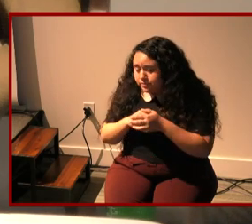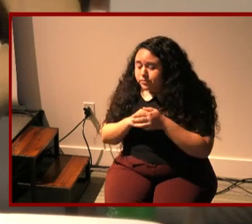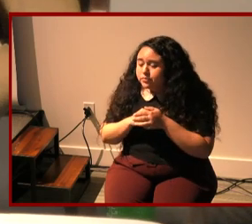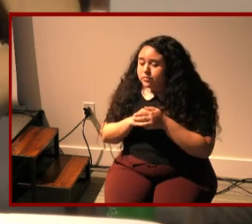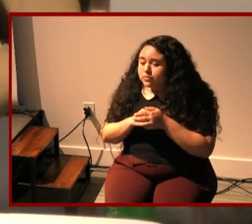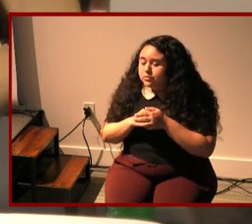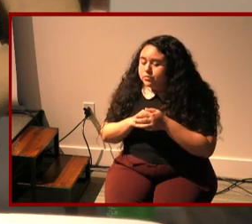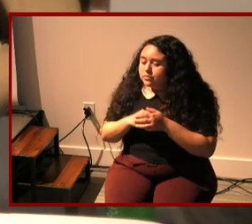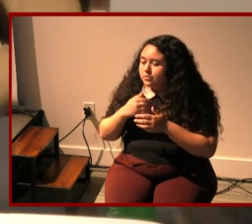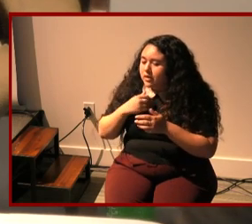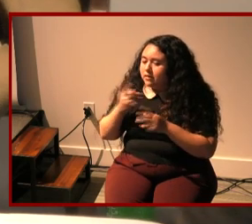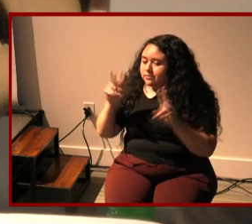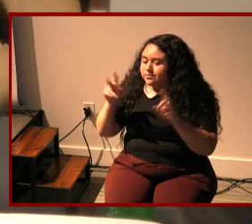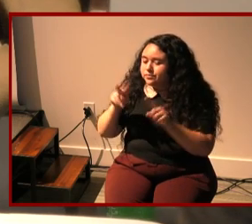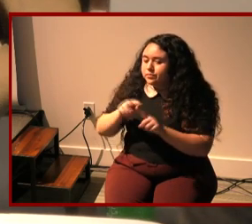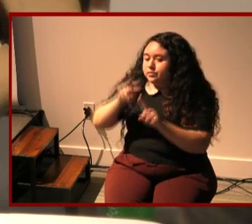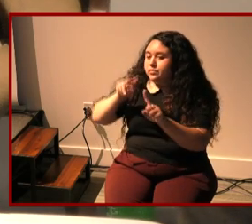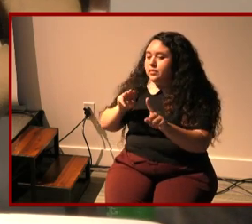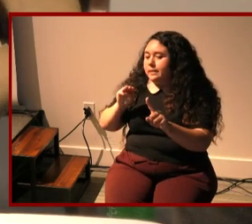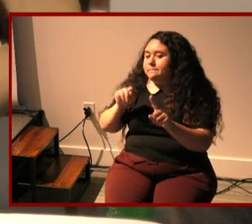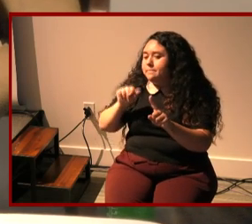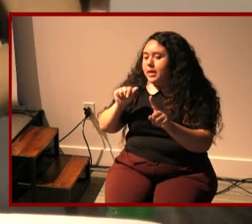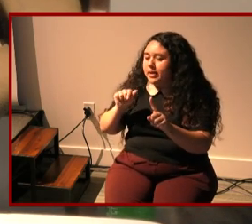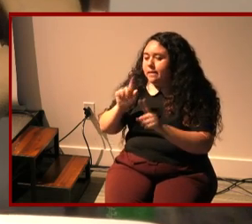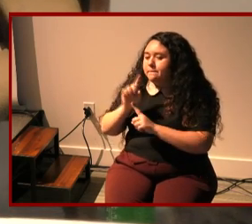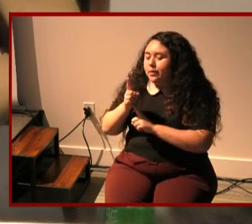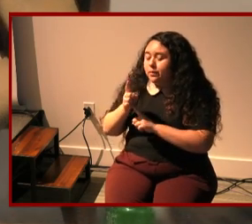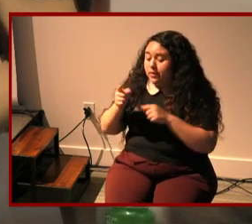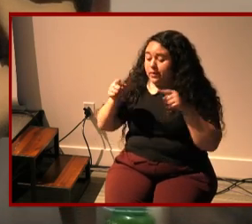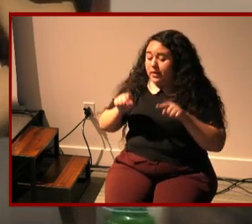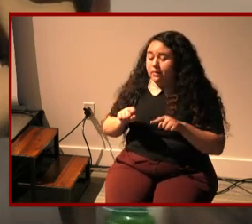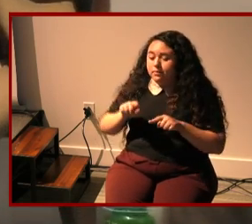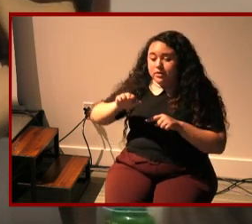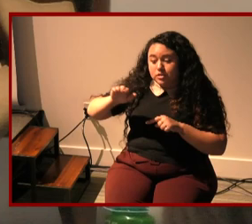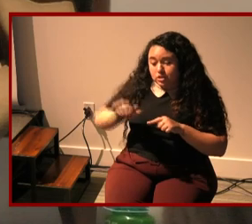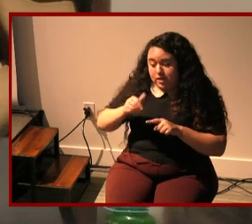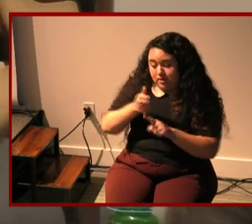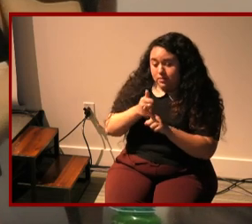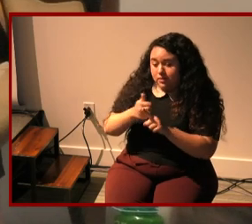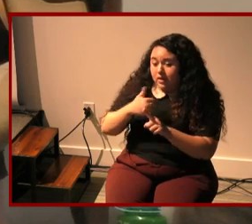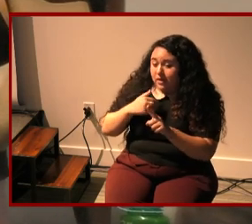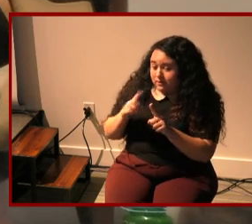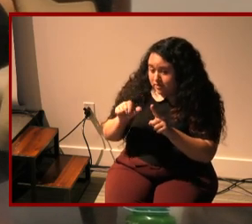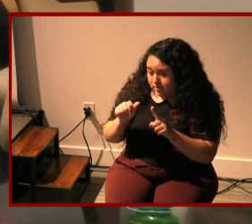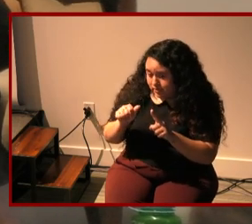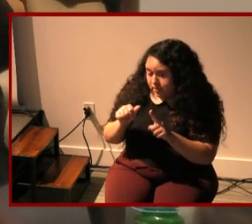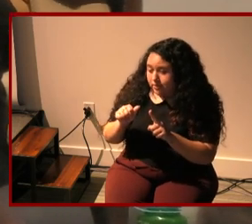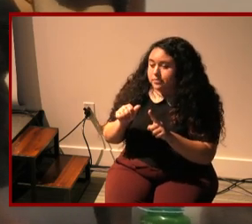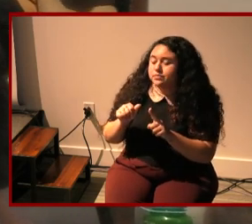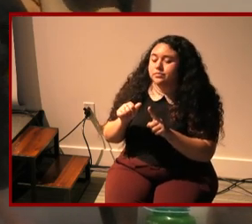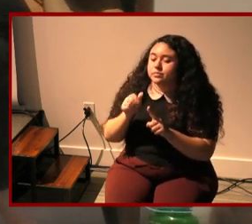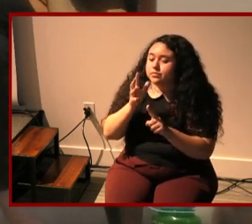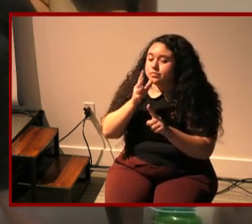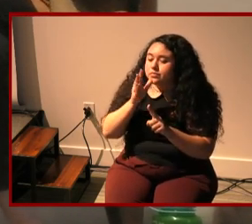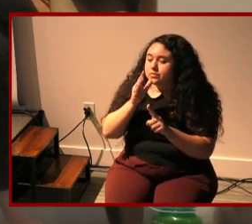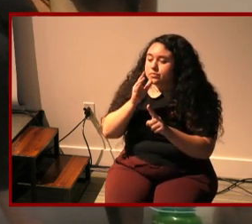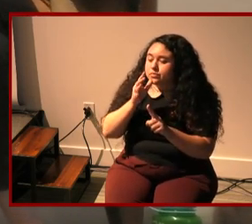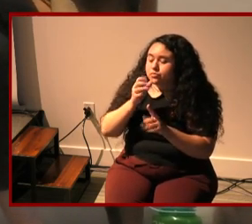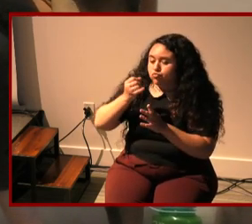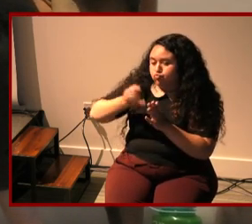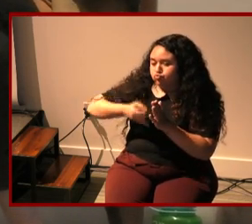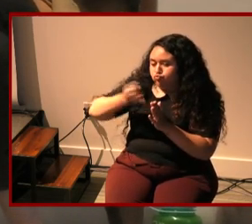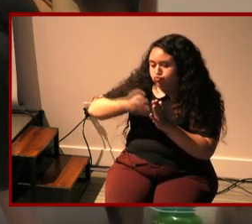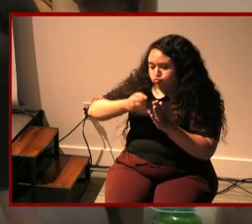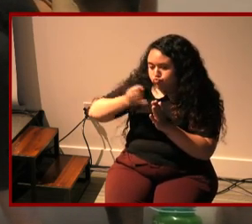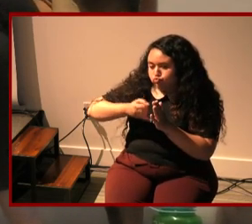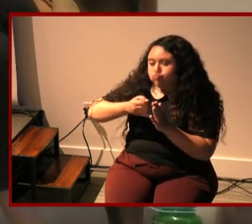meta moment that happens where the child who has a disability the mother is illustrating the memoir